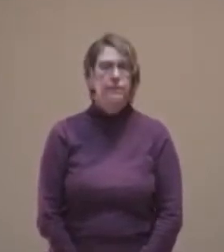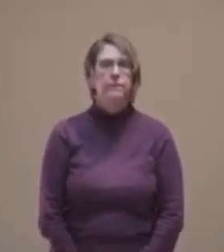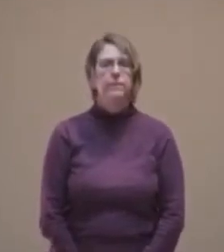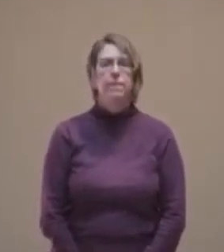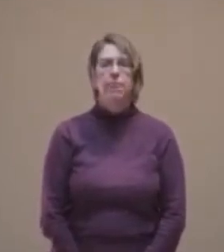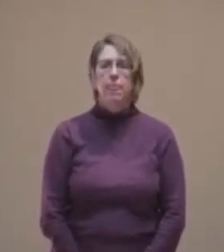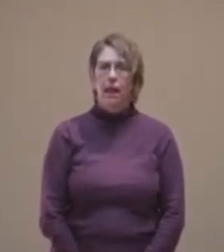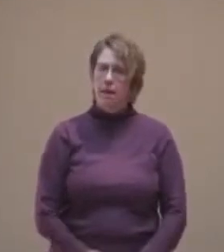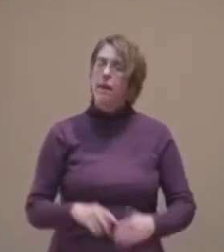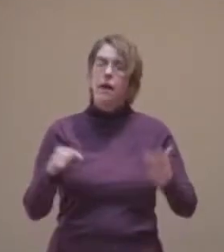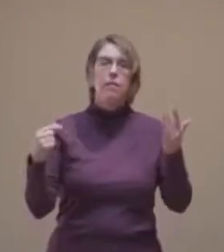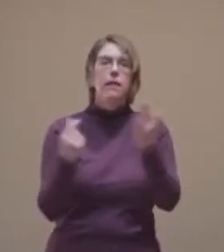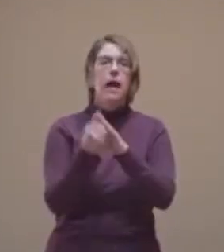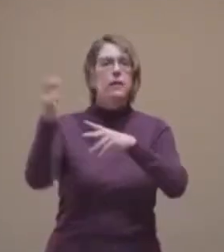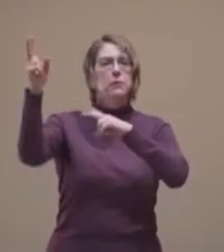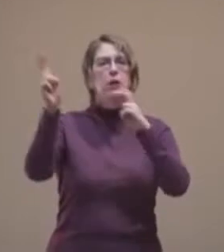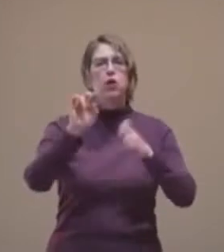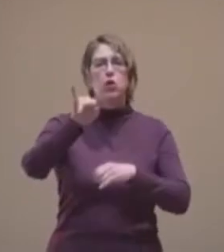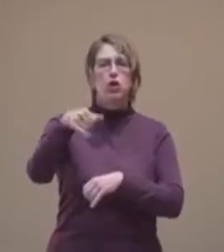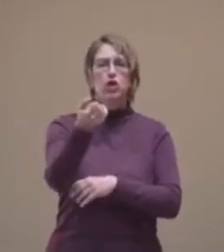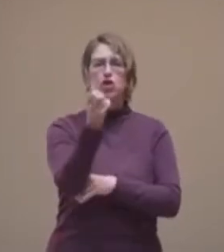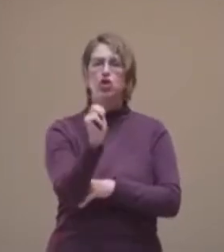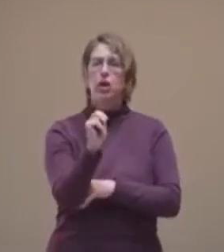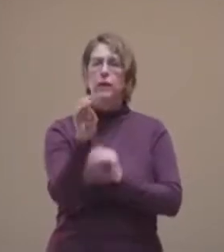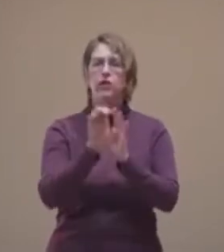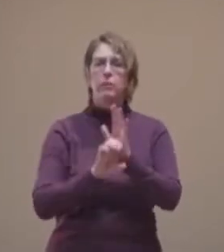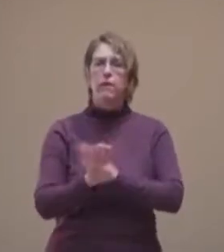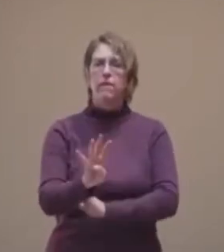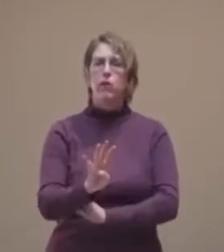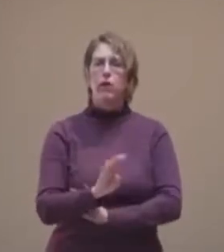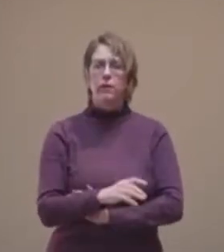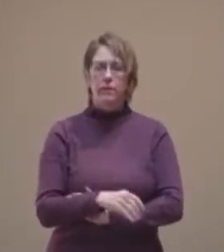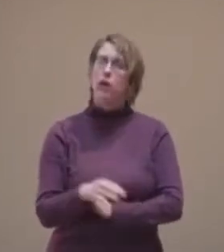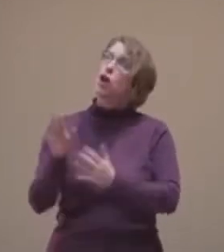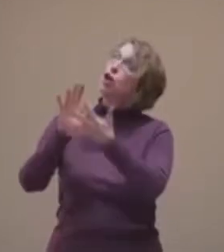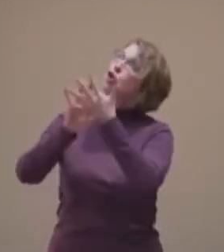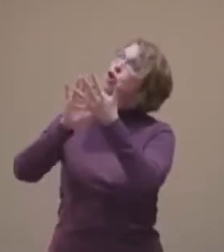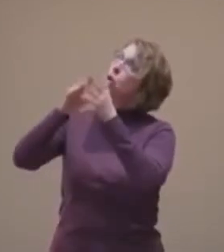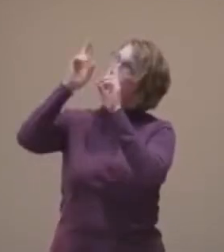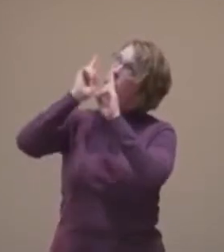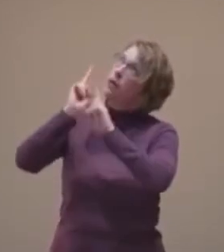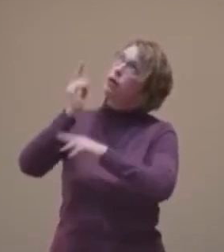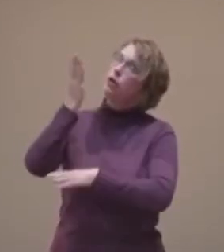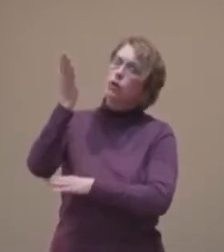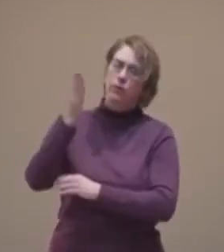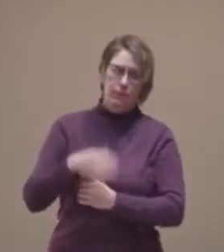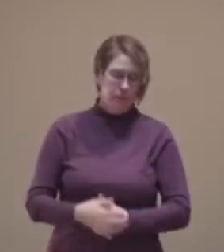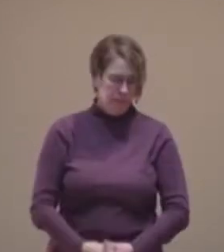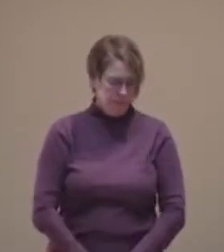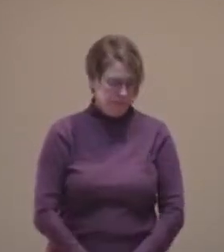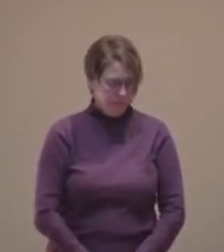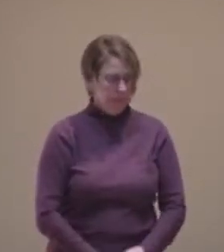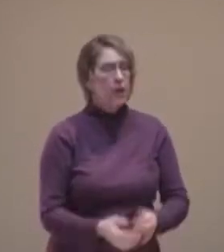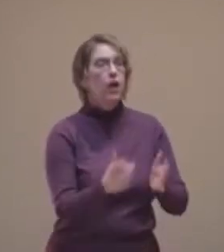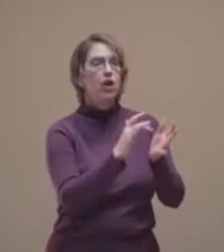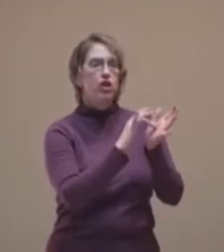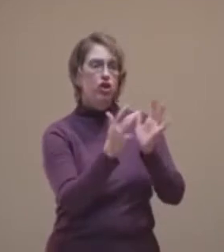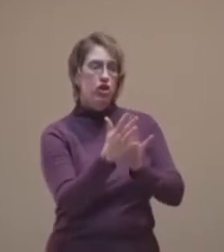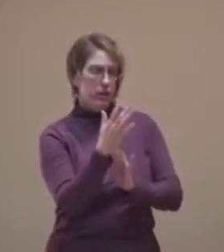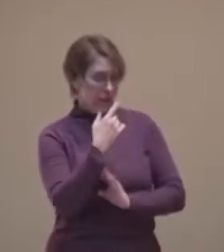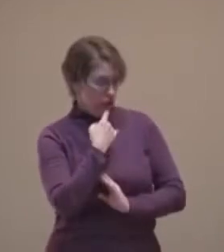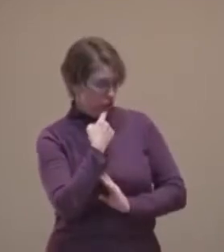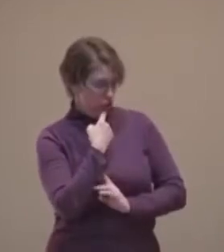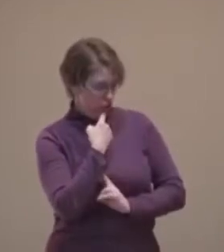The Holy Gospel according to St. John, the fourth chapter. Glory to you, O Lord. Jesus said to her,